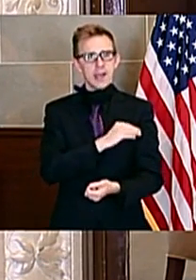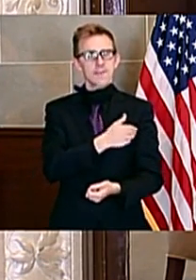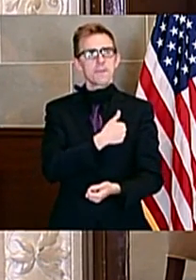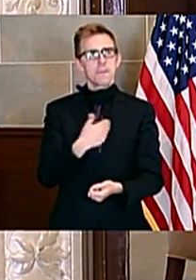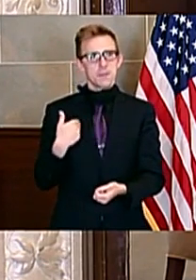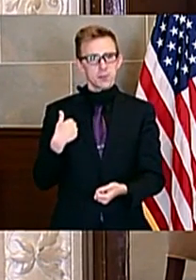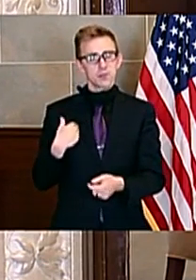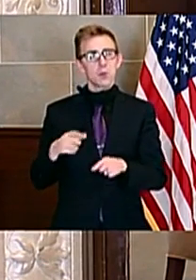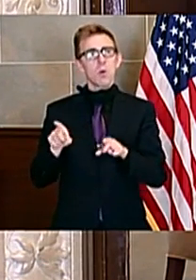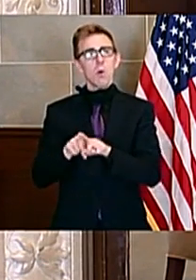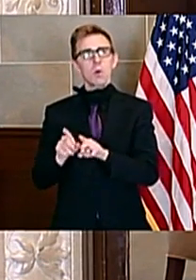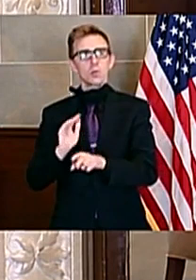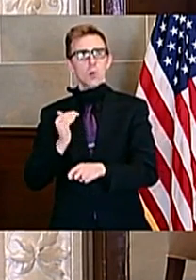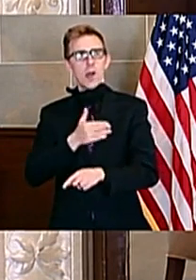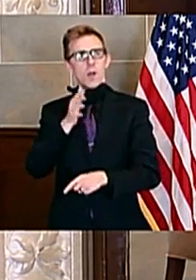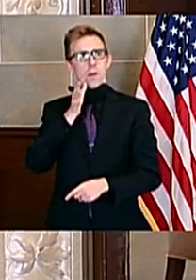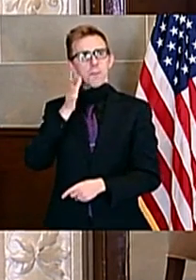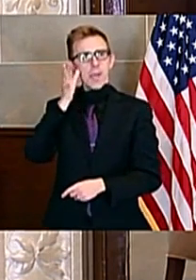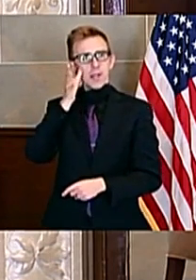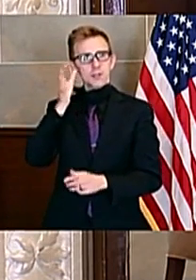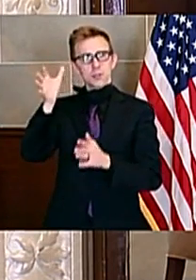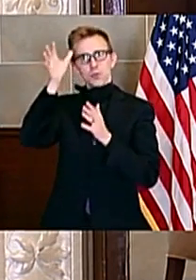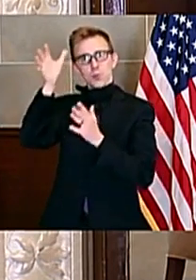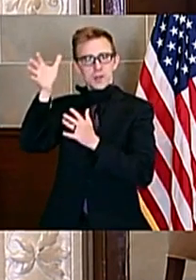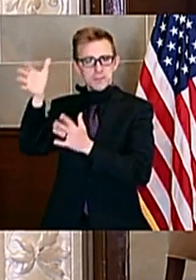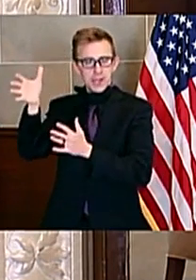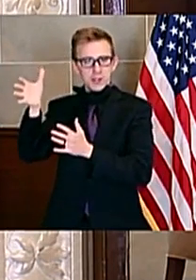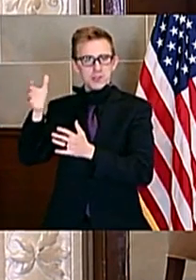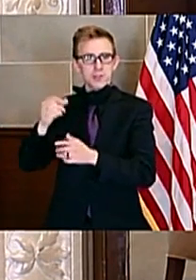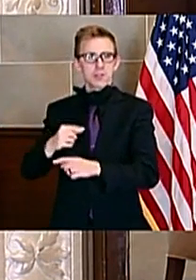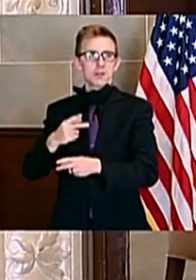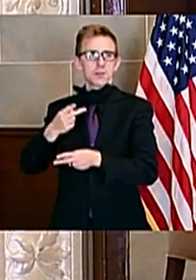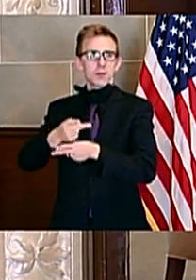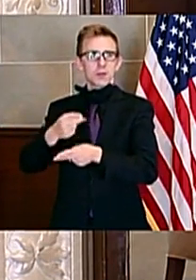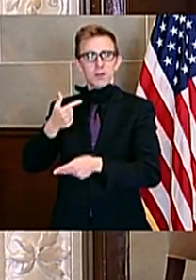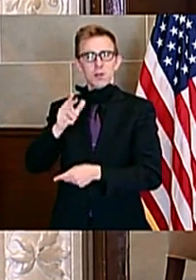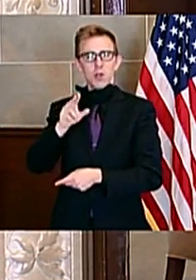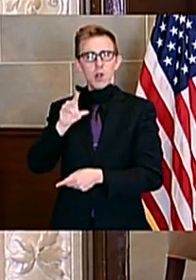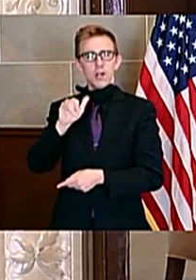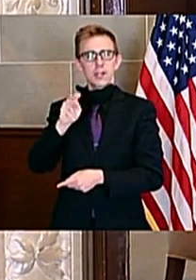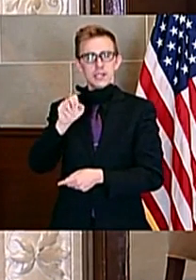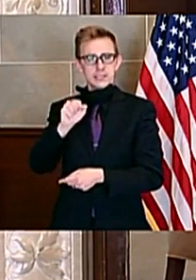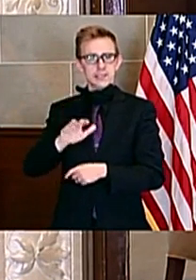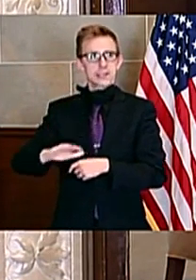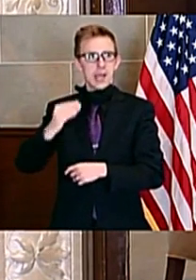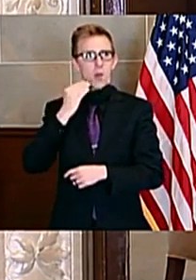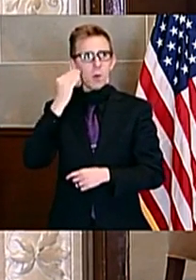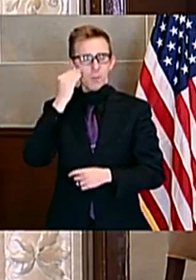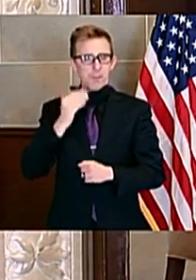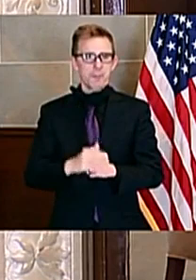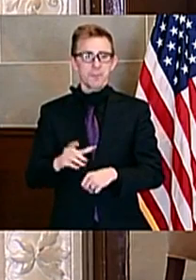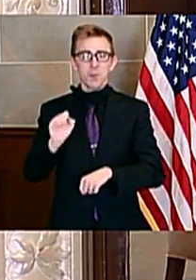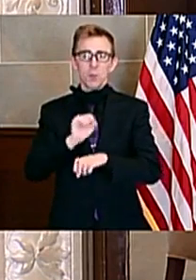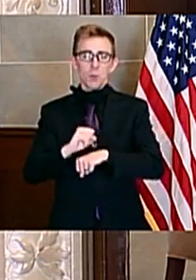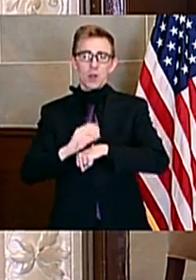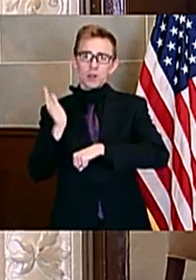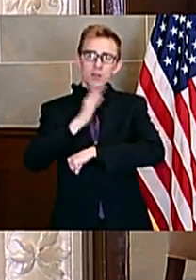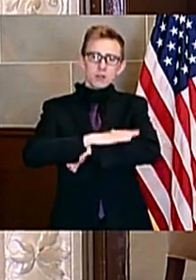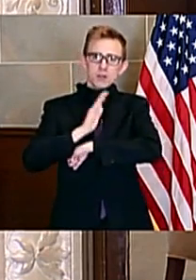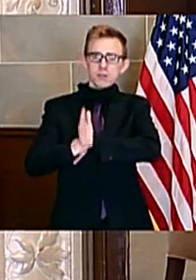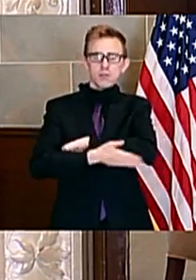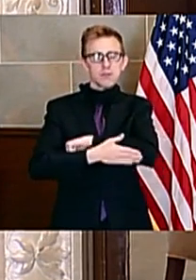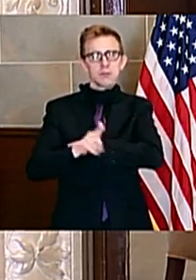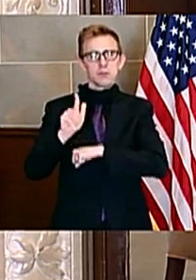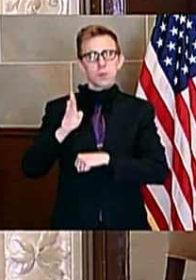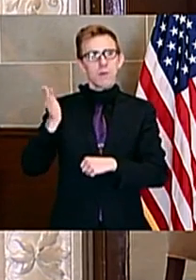as well as our parents, grandparents, and guardians at home, who have worked tirelessly to ensure that our